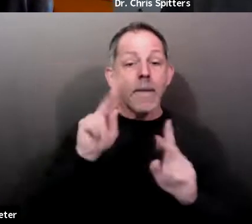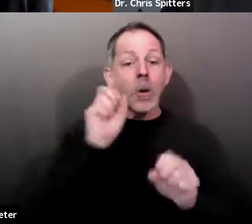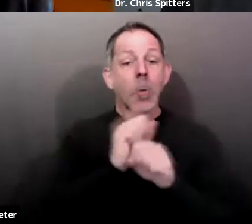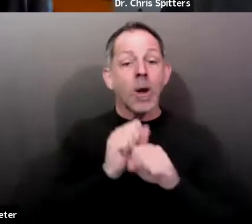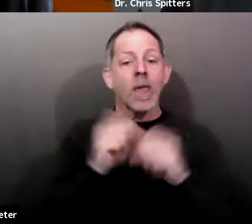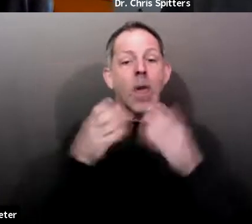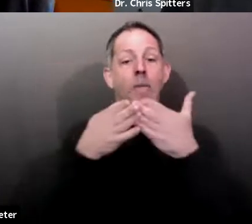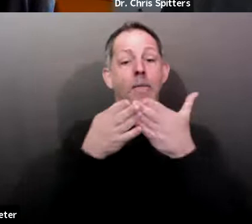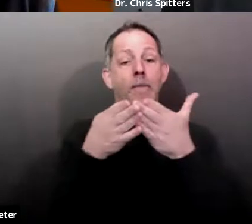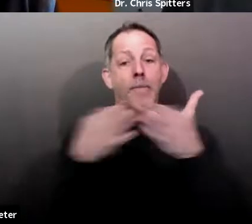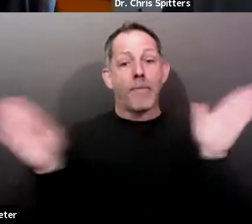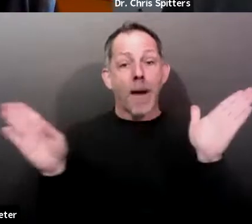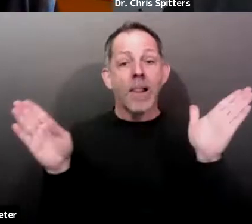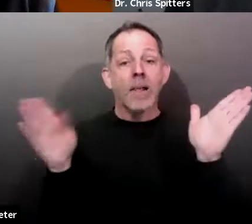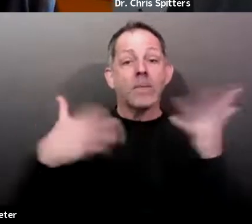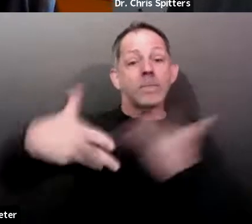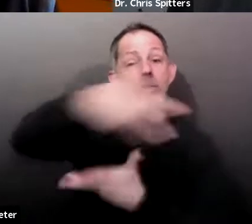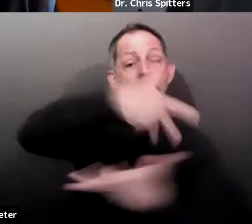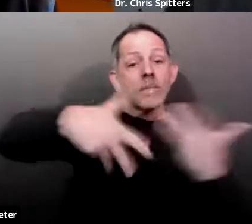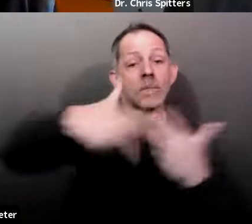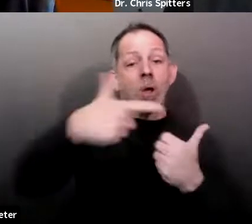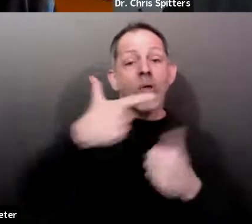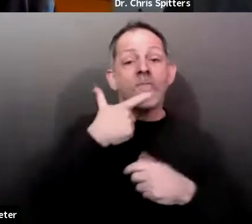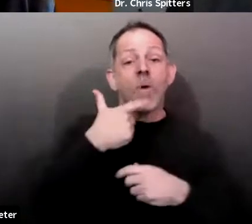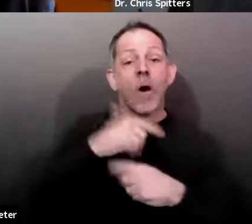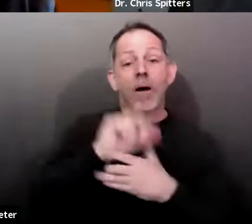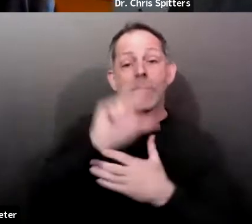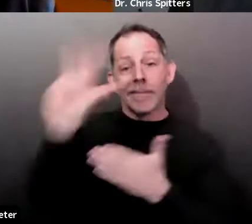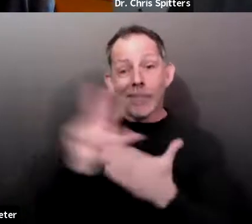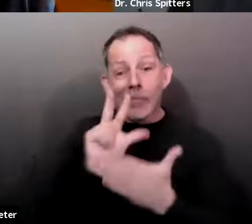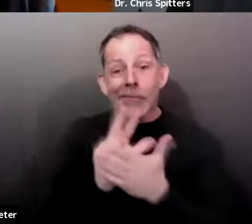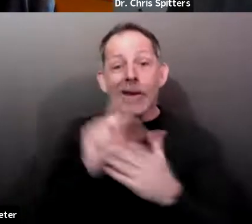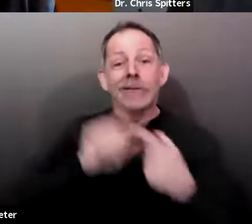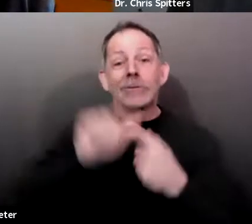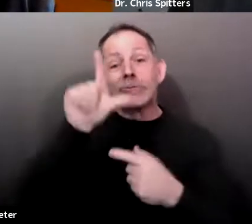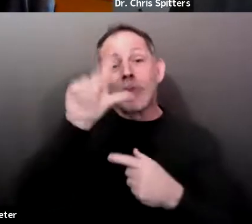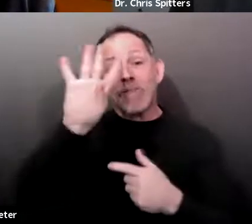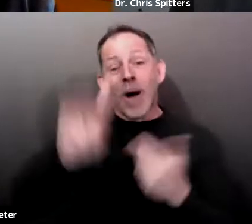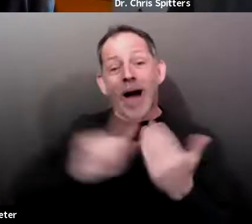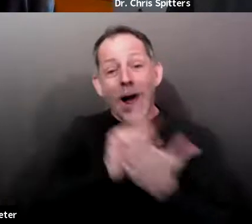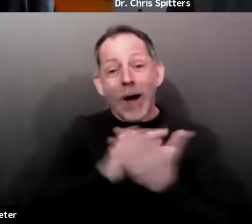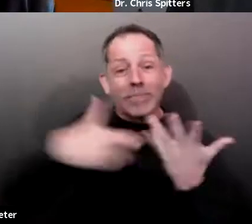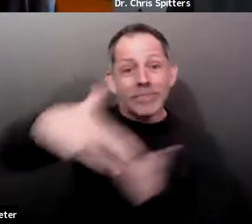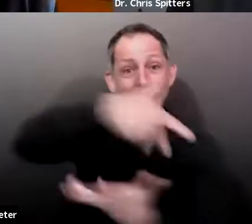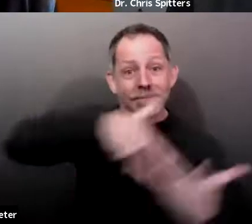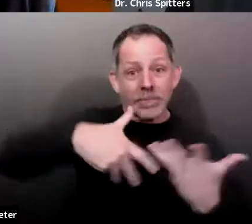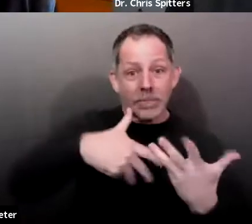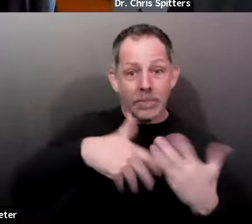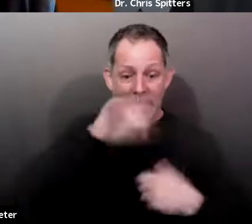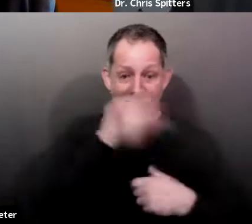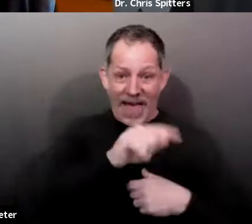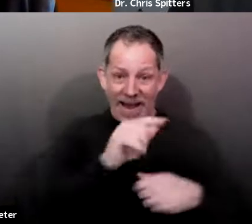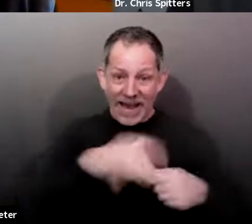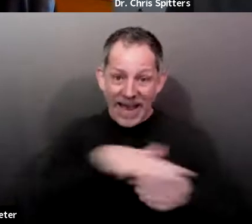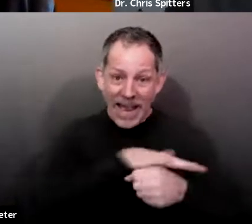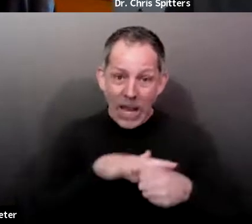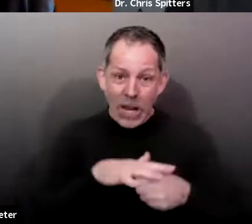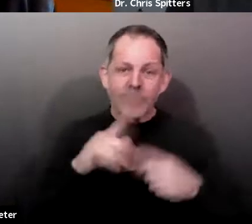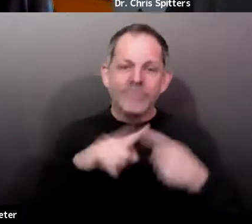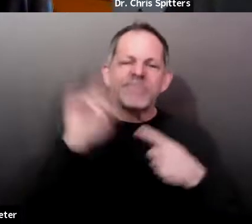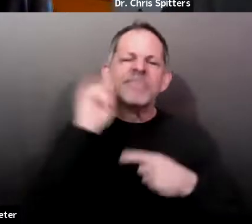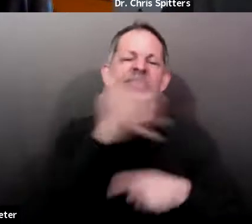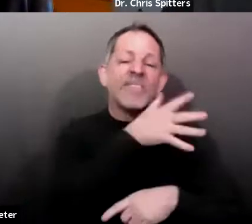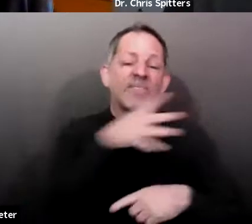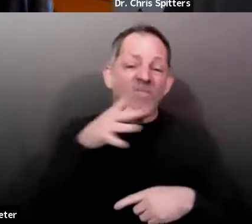24-hour day period. So the main sectors these include are agriculture, fishing vessel